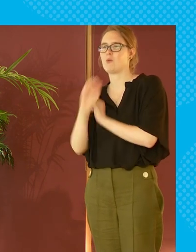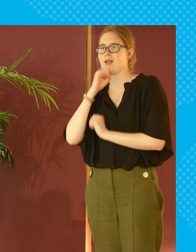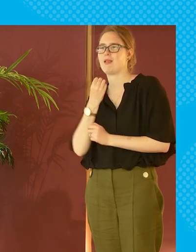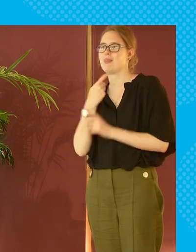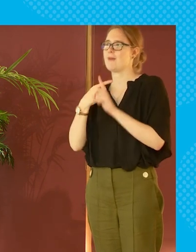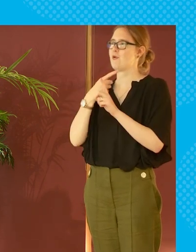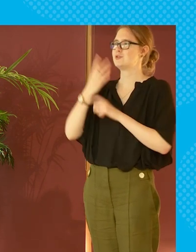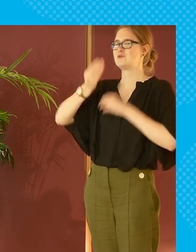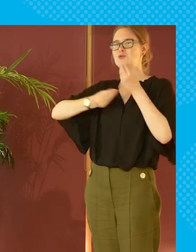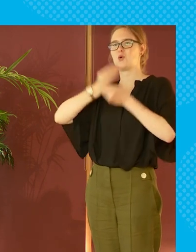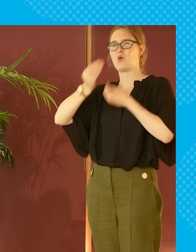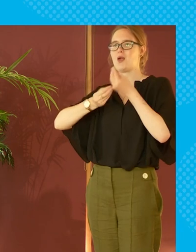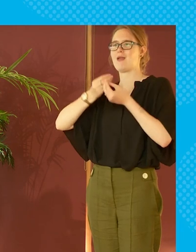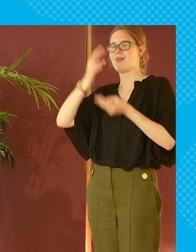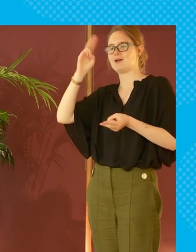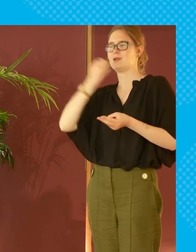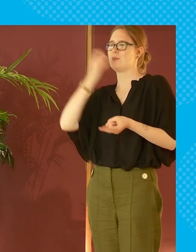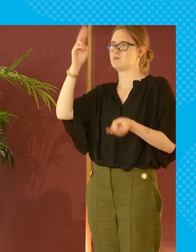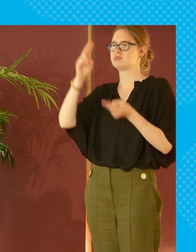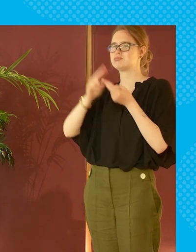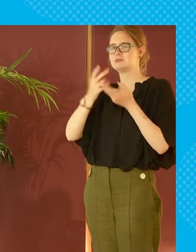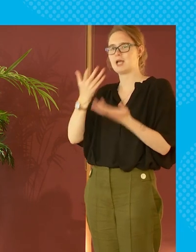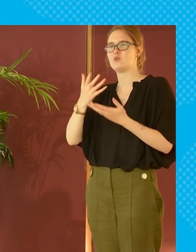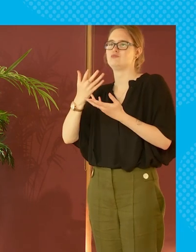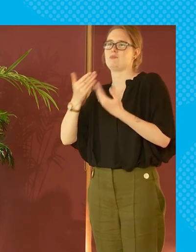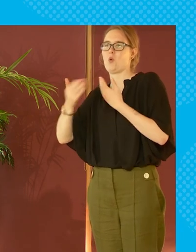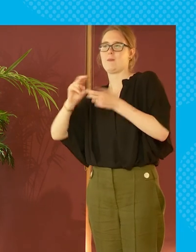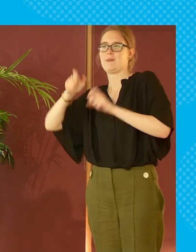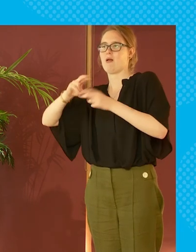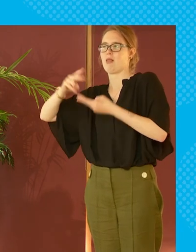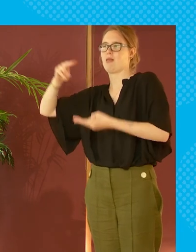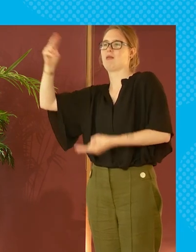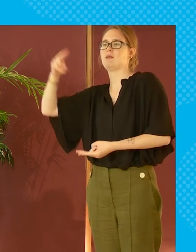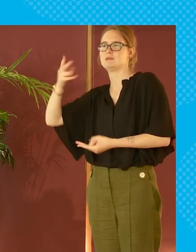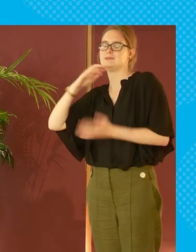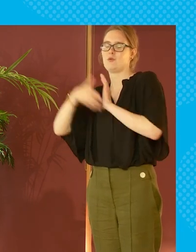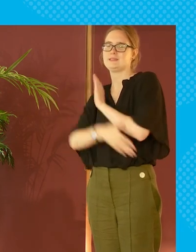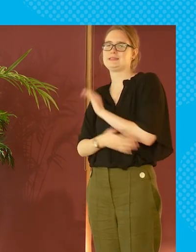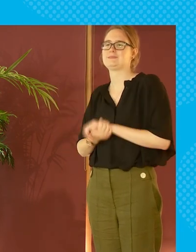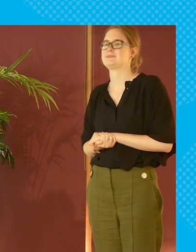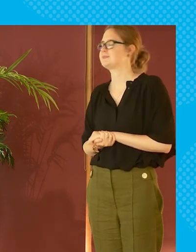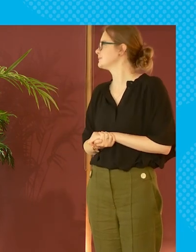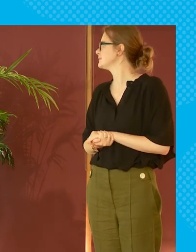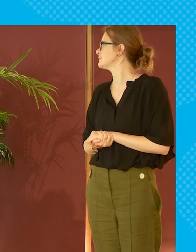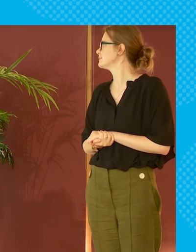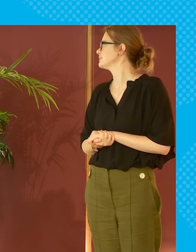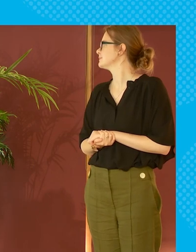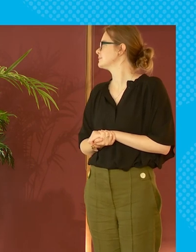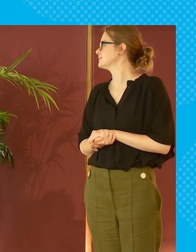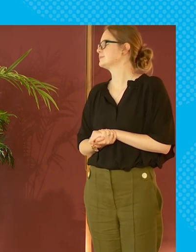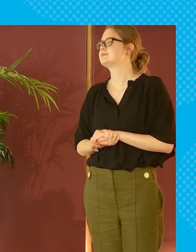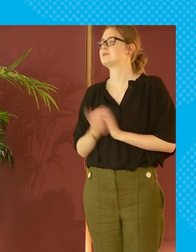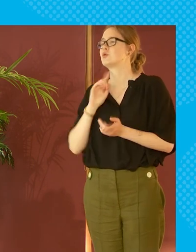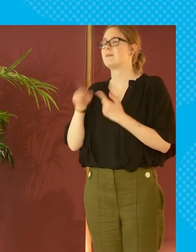positive story that downward trend is starting to start to flatten off and it's starting to increase again so well i was